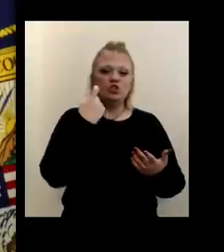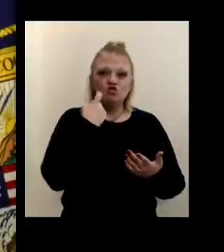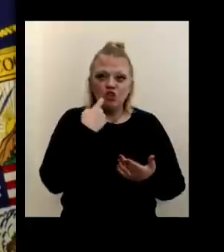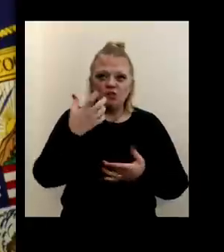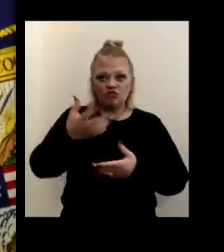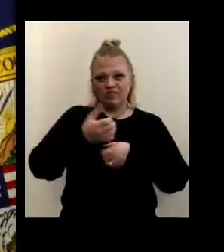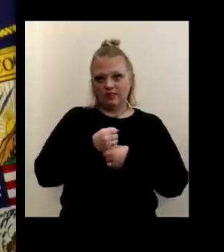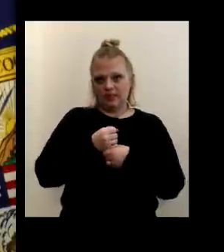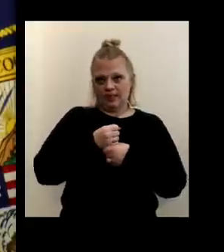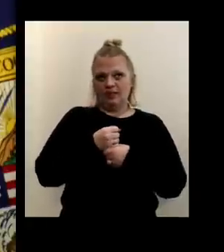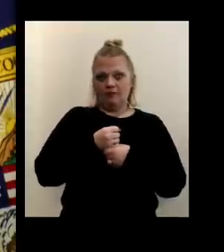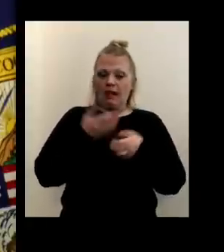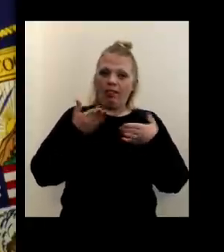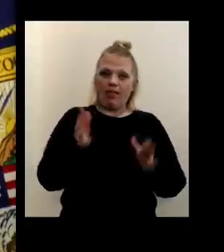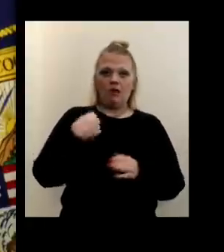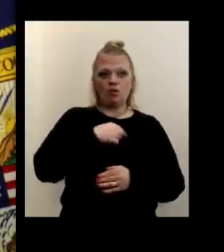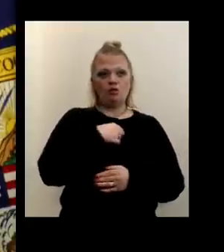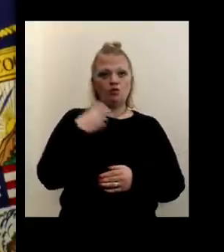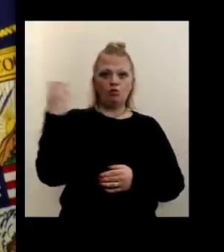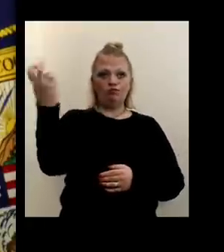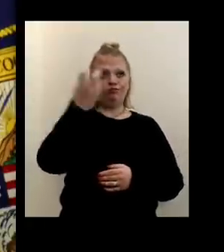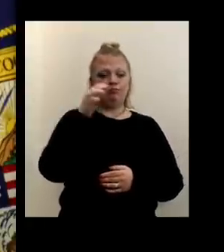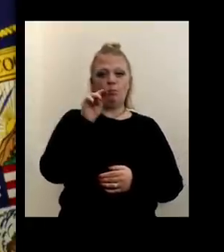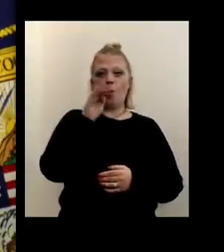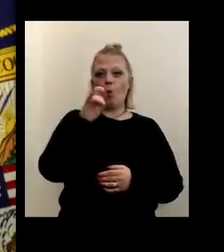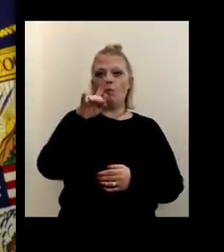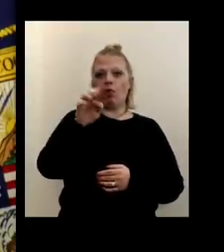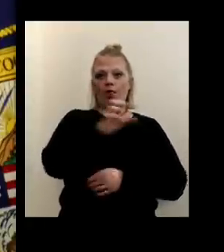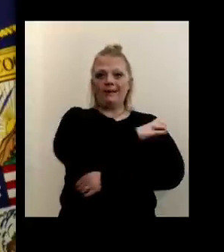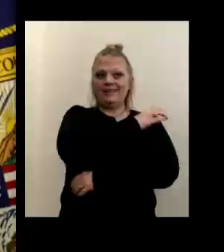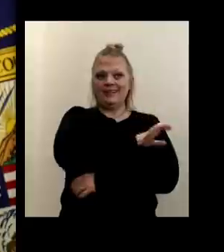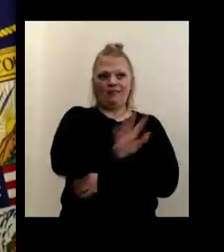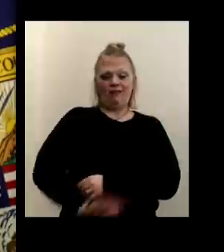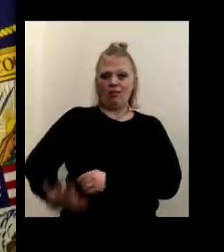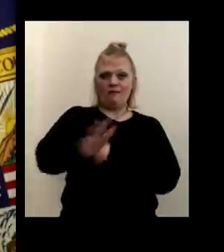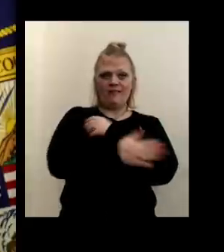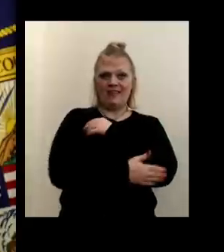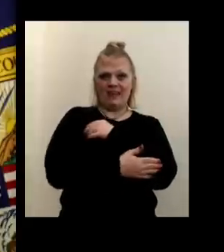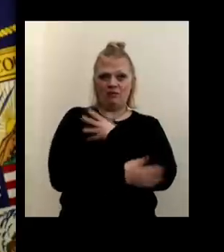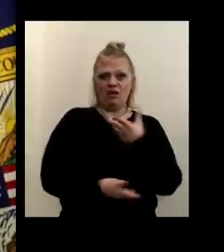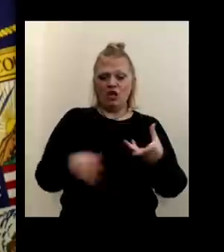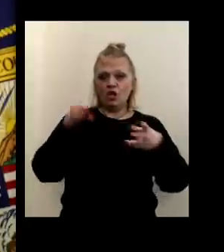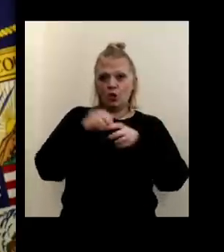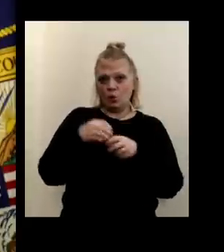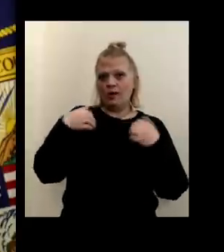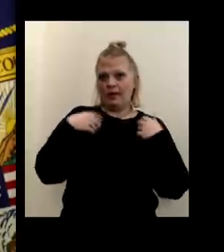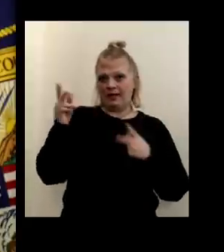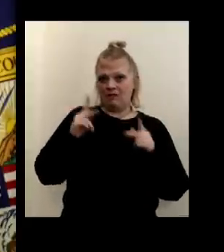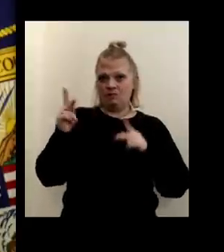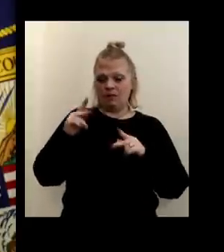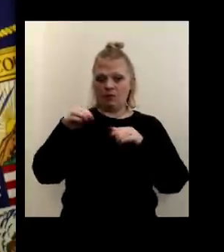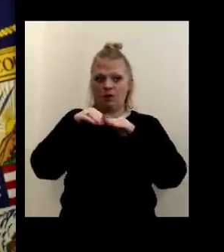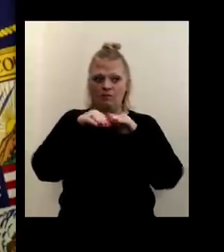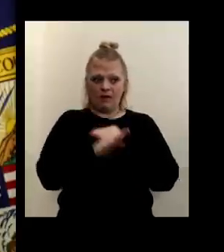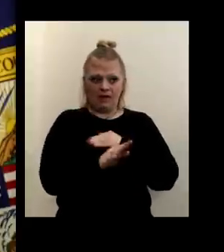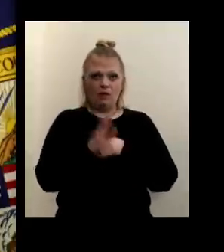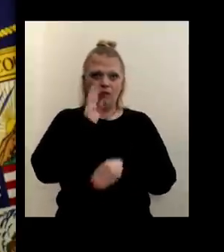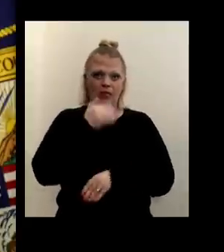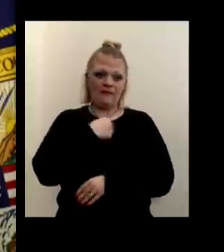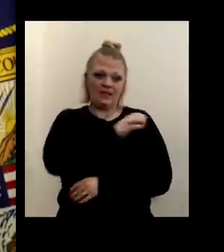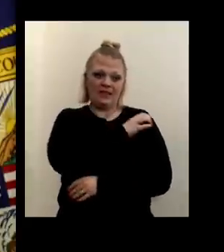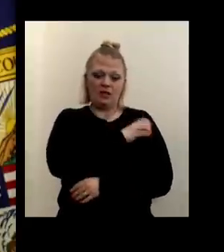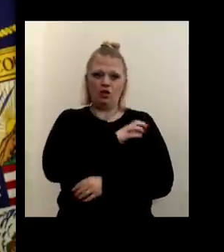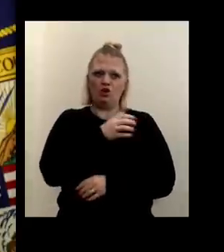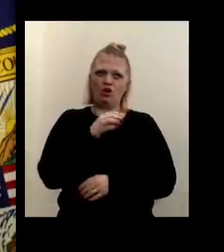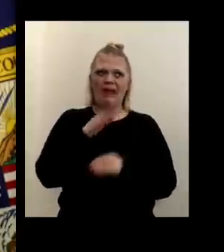received, which allows us to do mobile clinics across the entire county, uh, including having individuals come in. There'll be clinical rooms, at least two